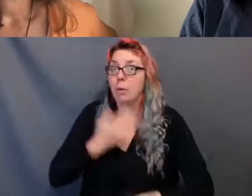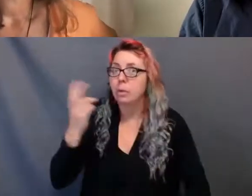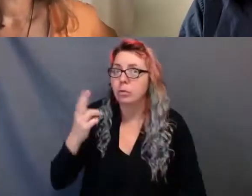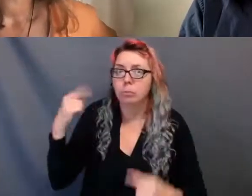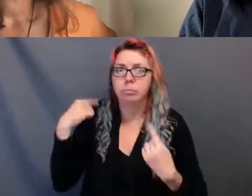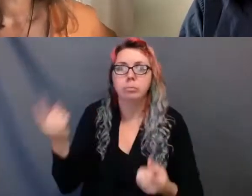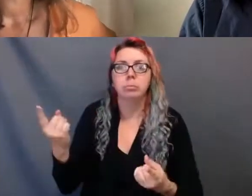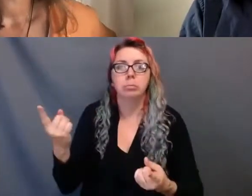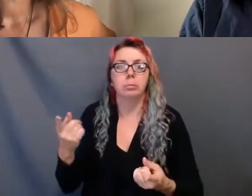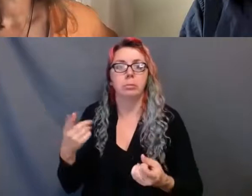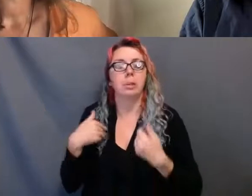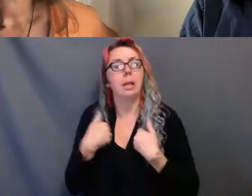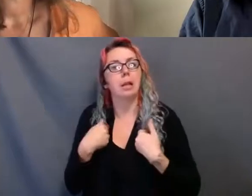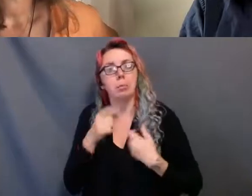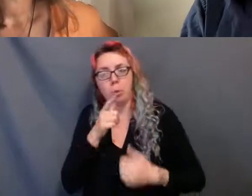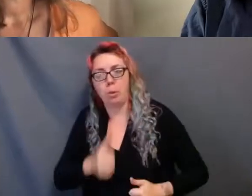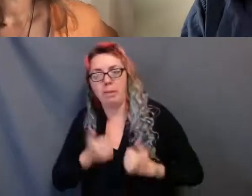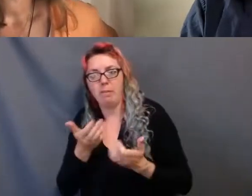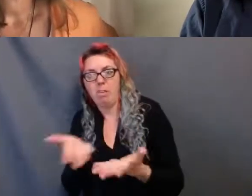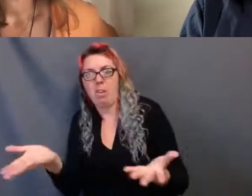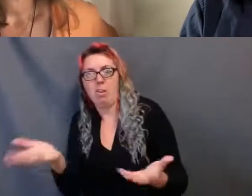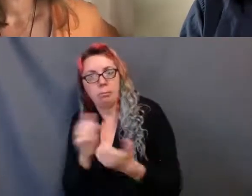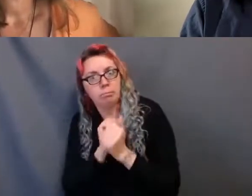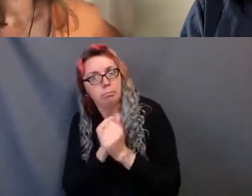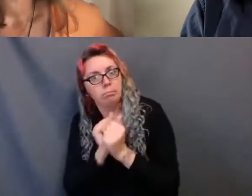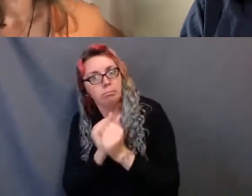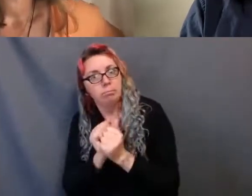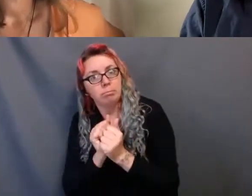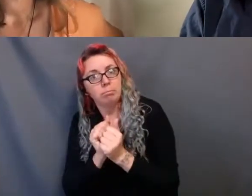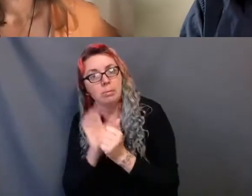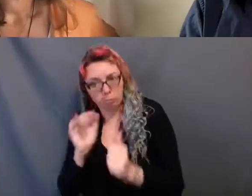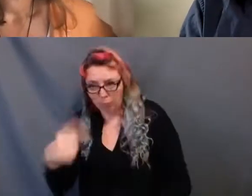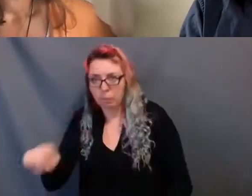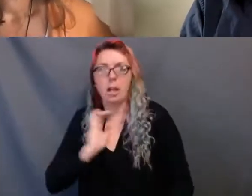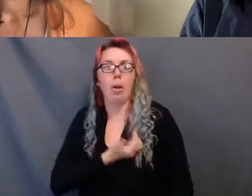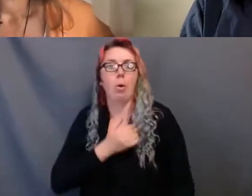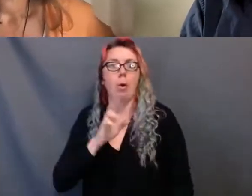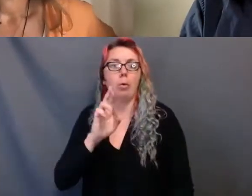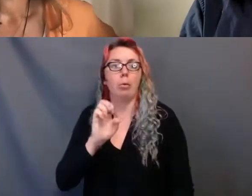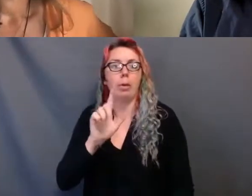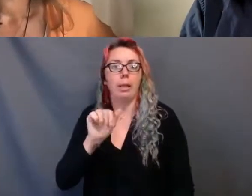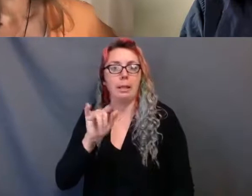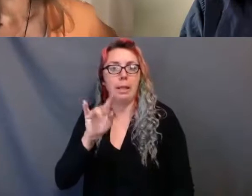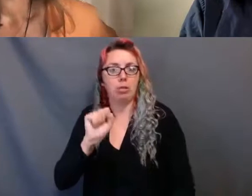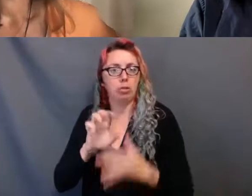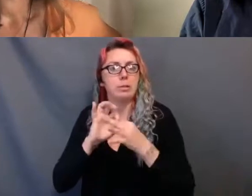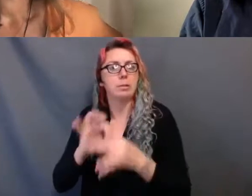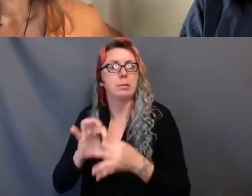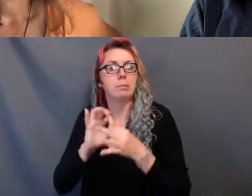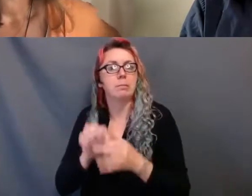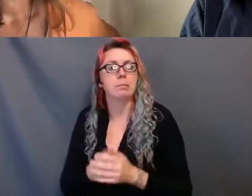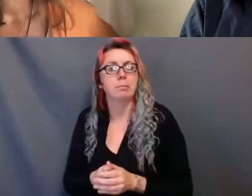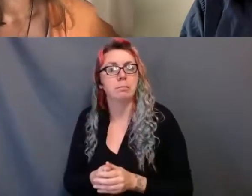The animals who live upon it with us are seen as relational. We talk about the land in the room, the